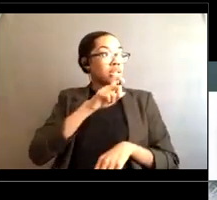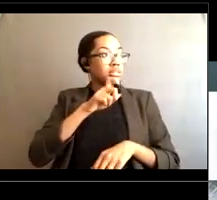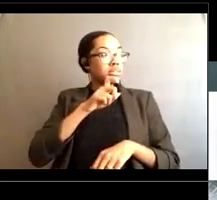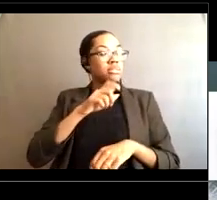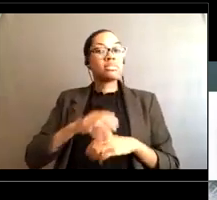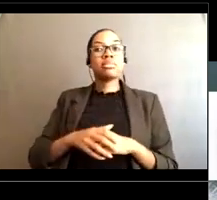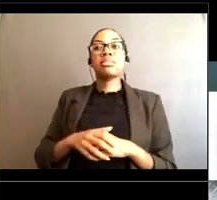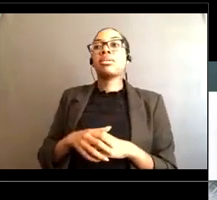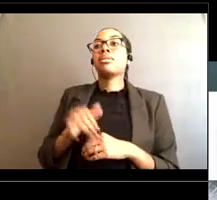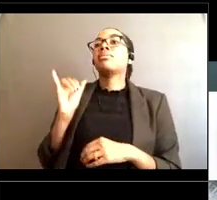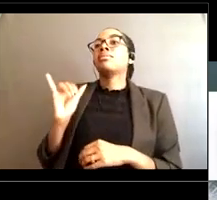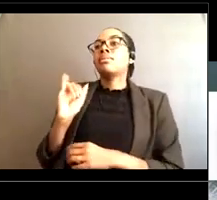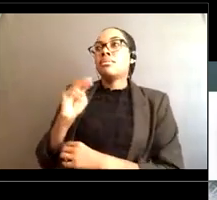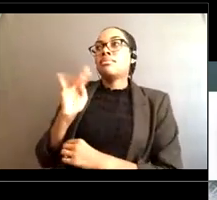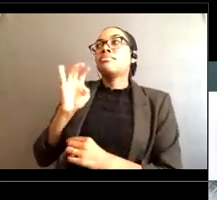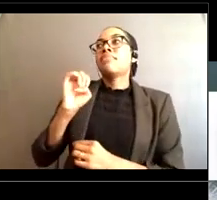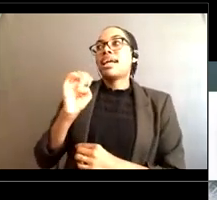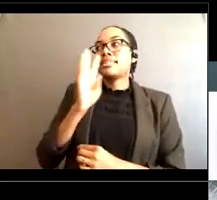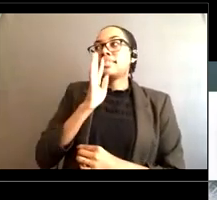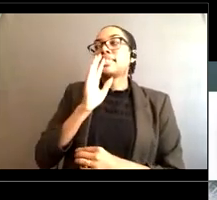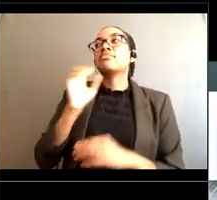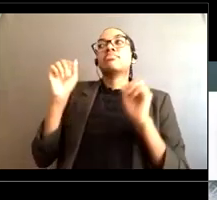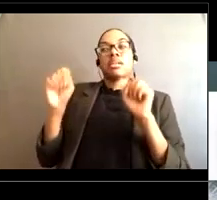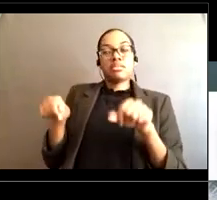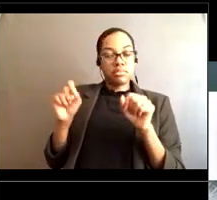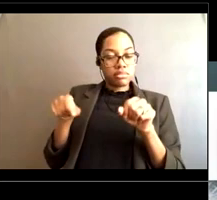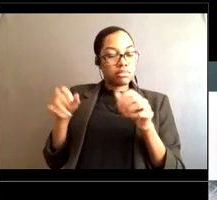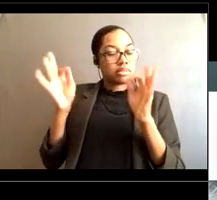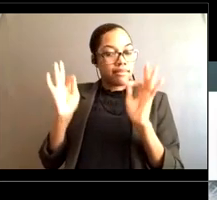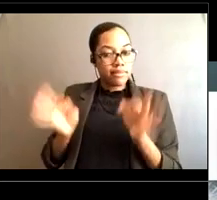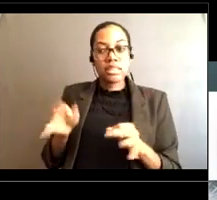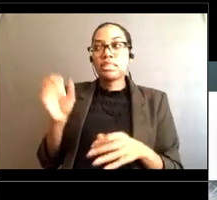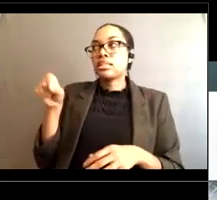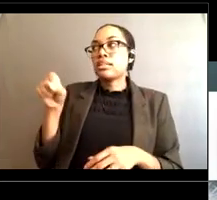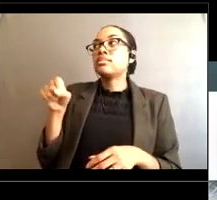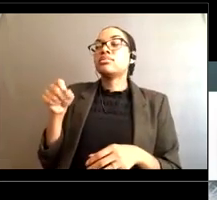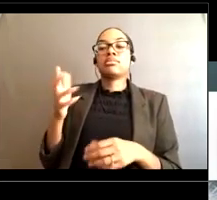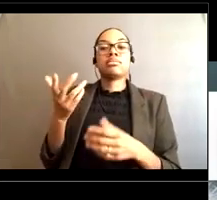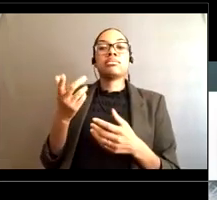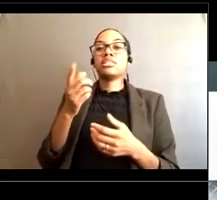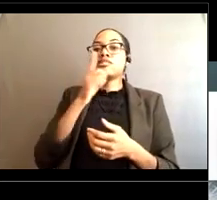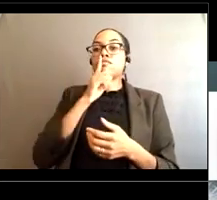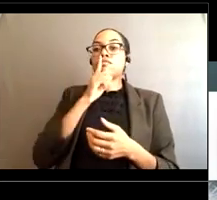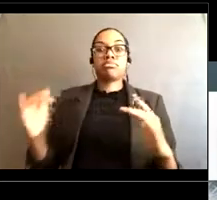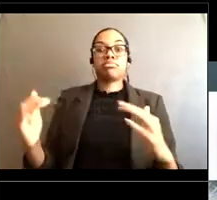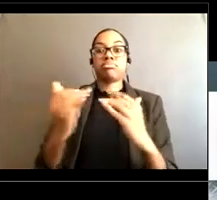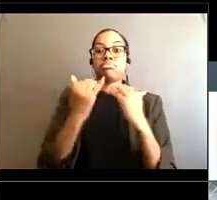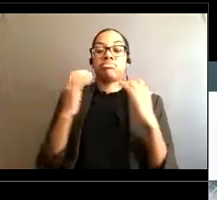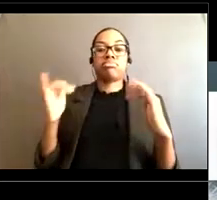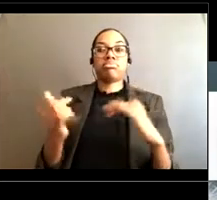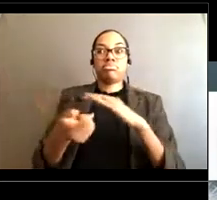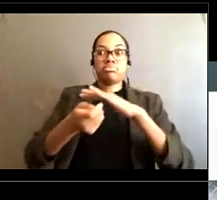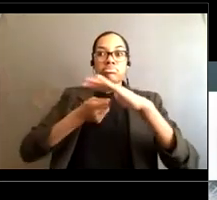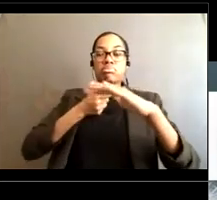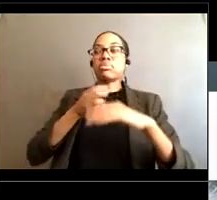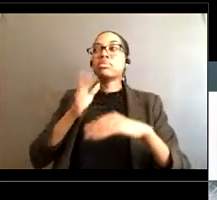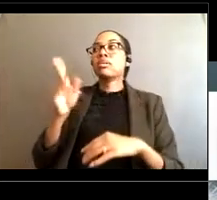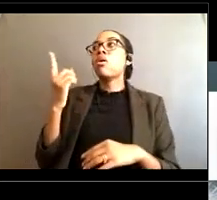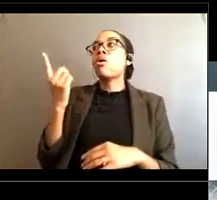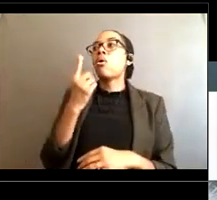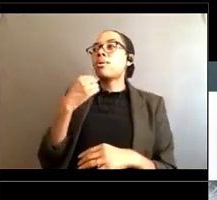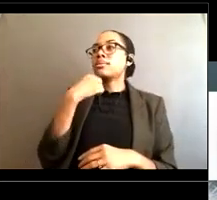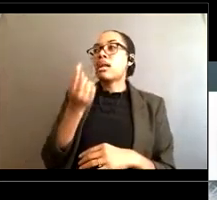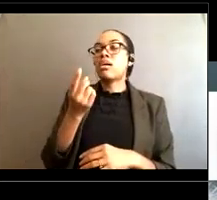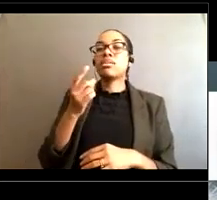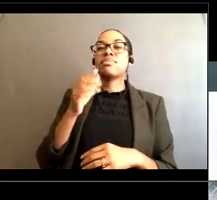This is mike speaking. Absolutely. It takes as little One of the things that we like to educate is about flash flooding